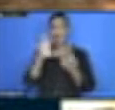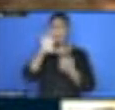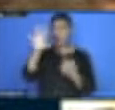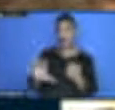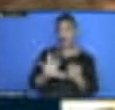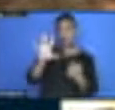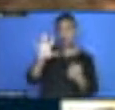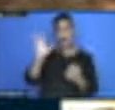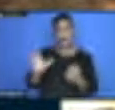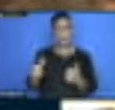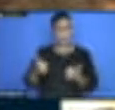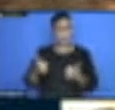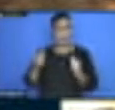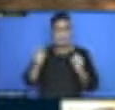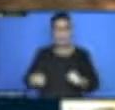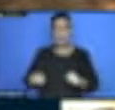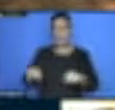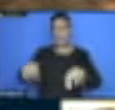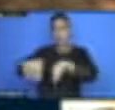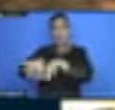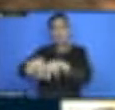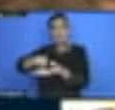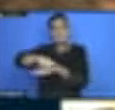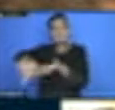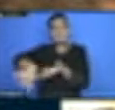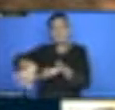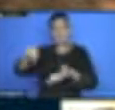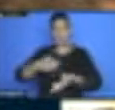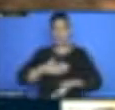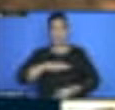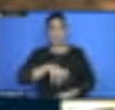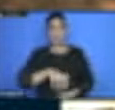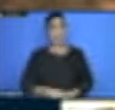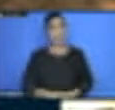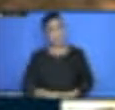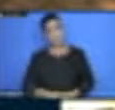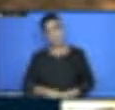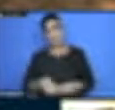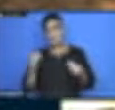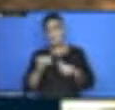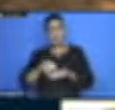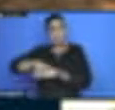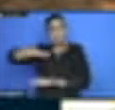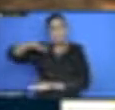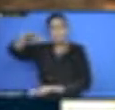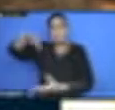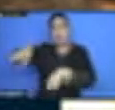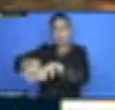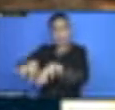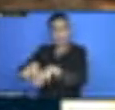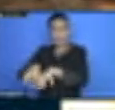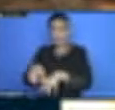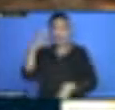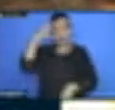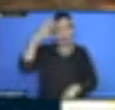in my country is a really big problem. The government spends so much trying to work on